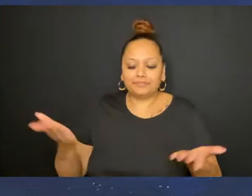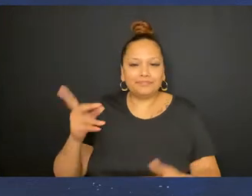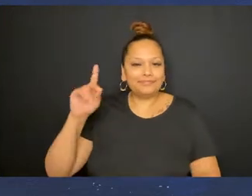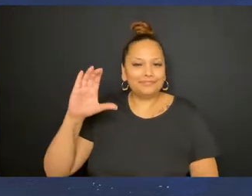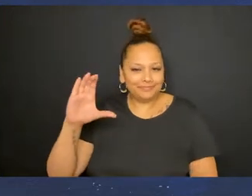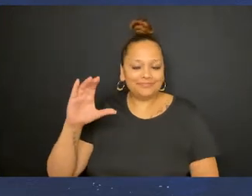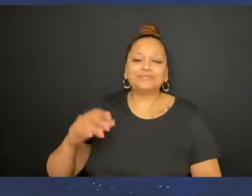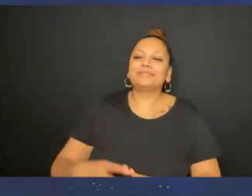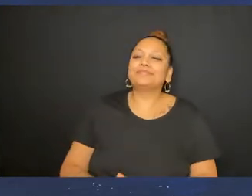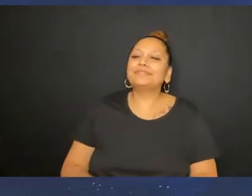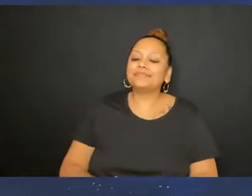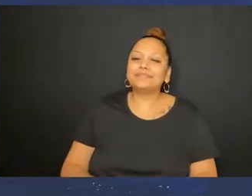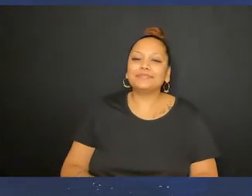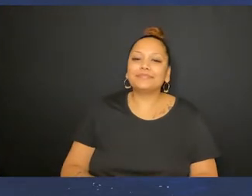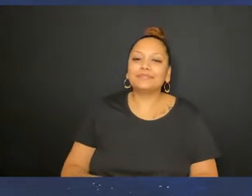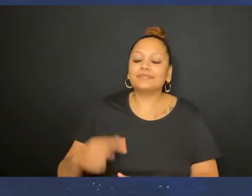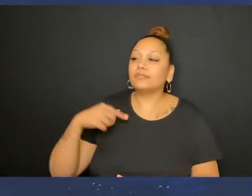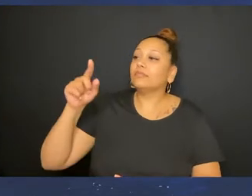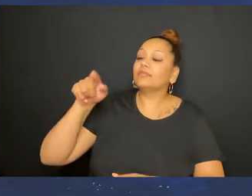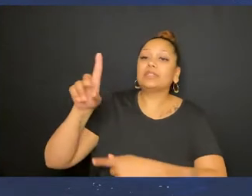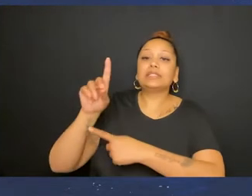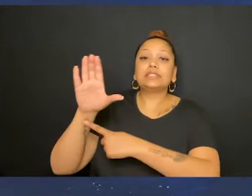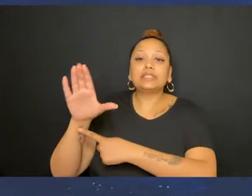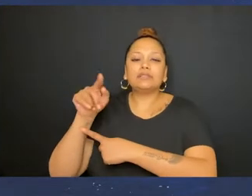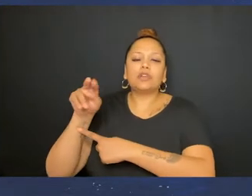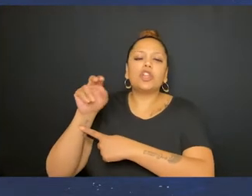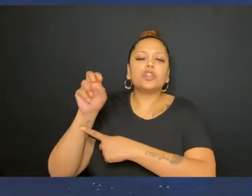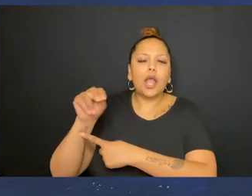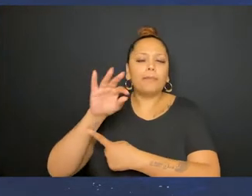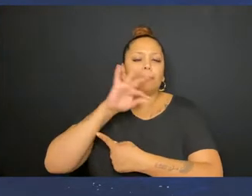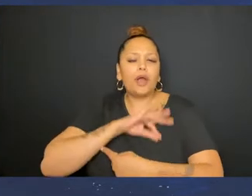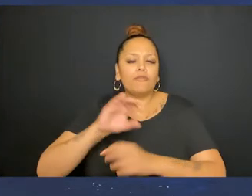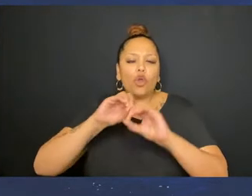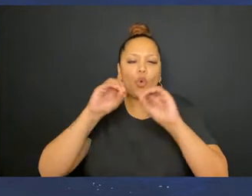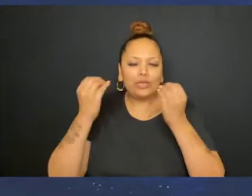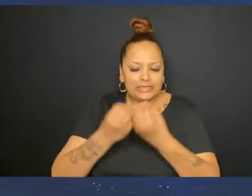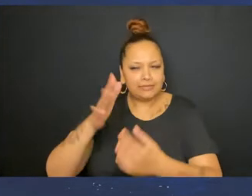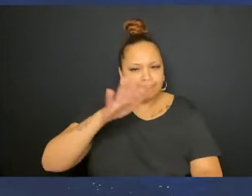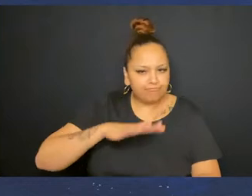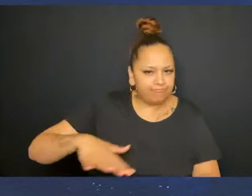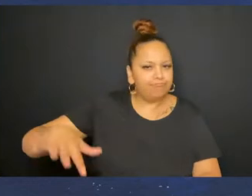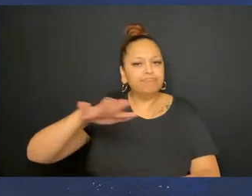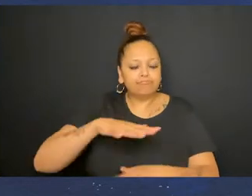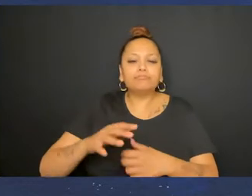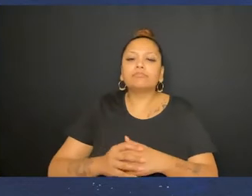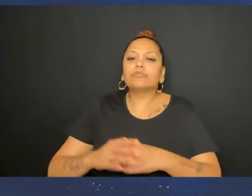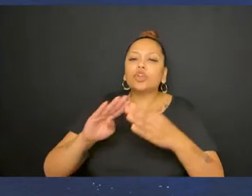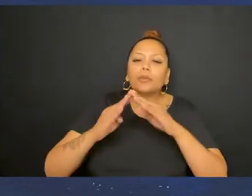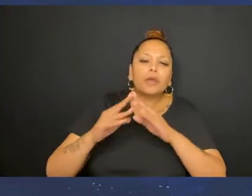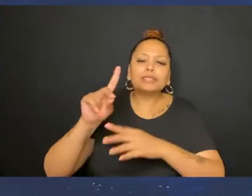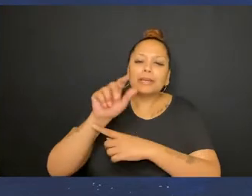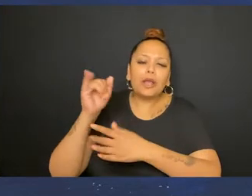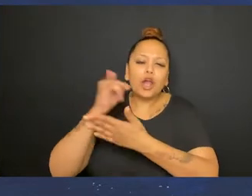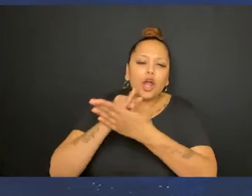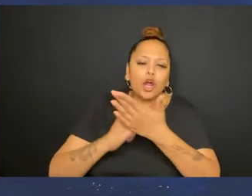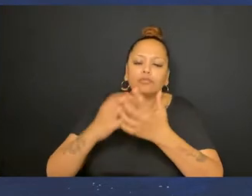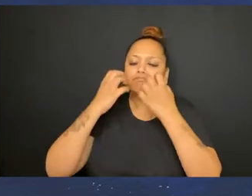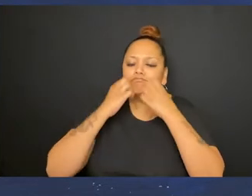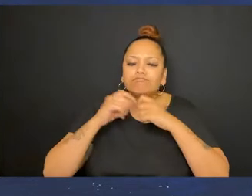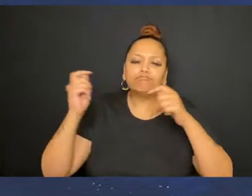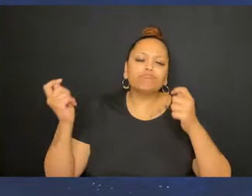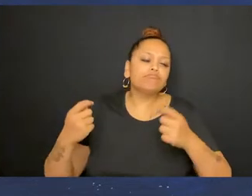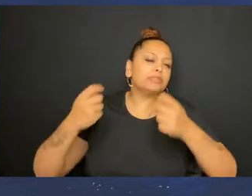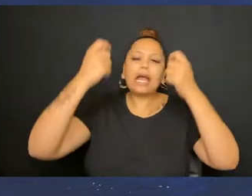here at the Disability Collective. The Disability Collective is a not-for-profit organization and community of disabled